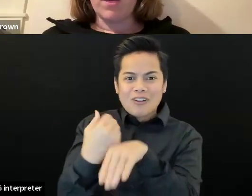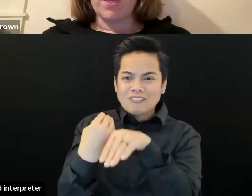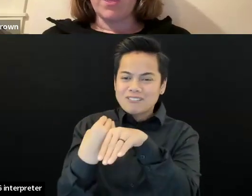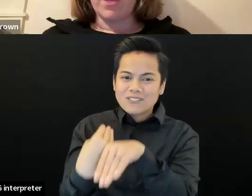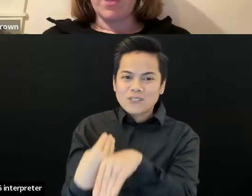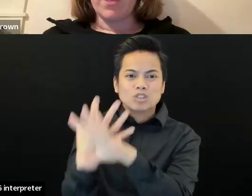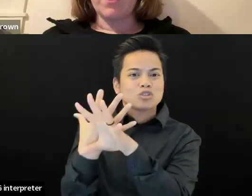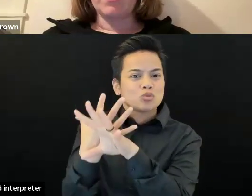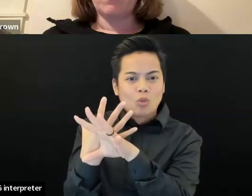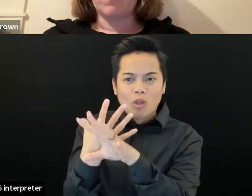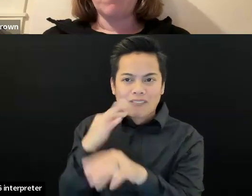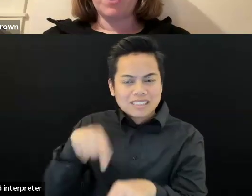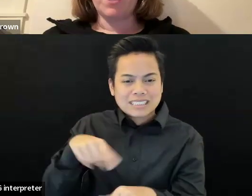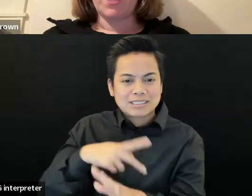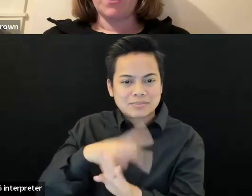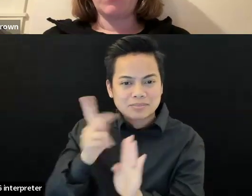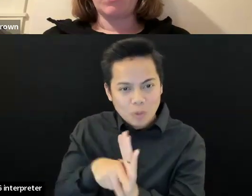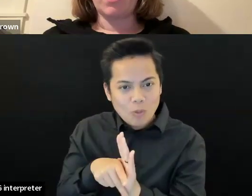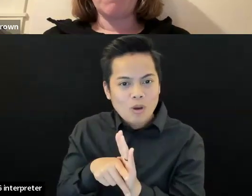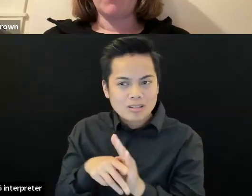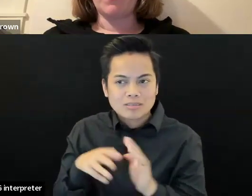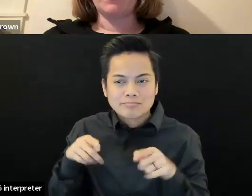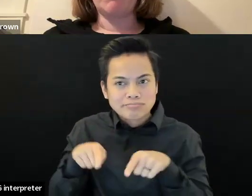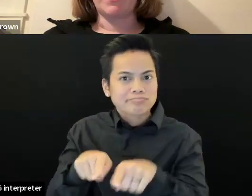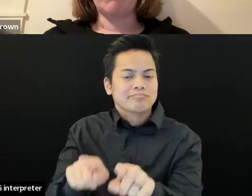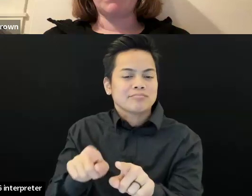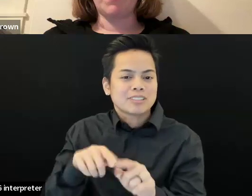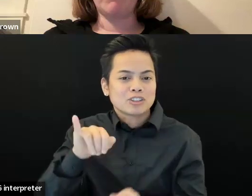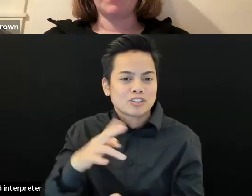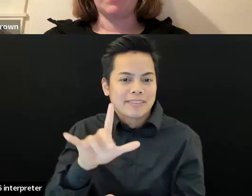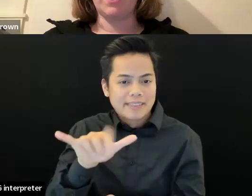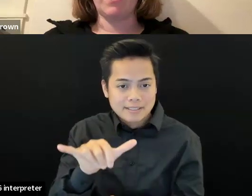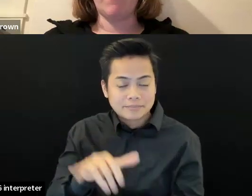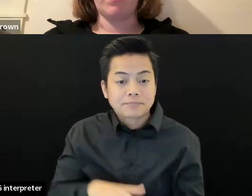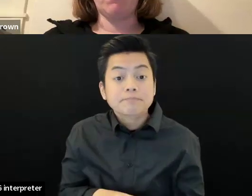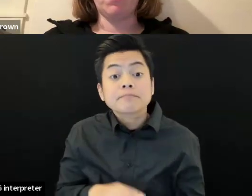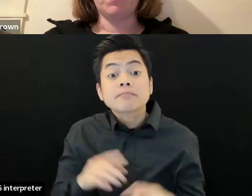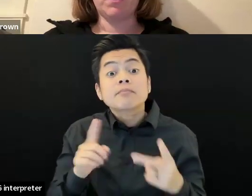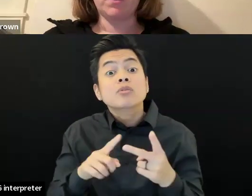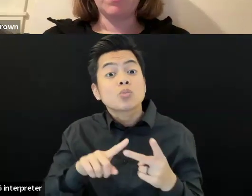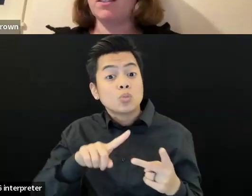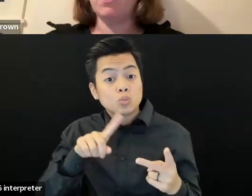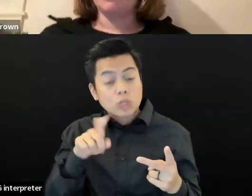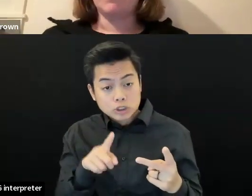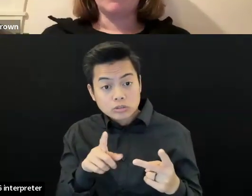Okay. And will meeting and or community space be publicly available?